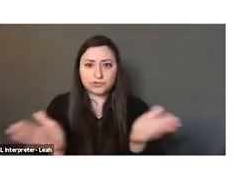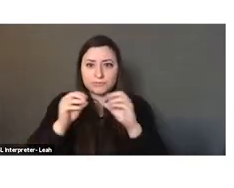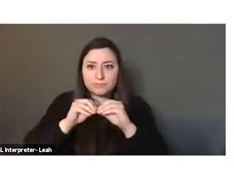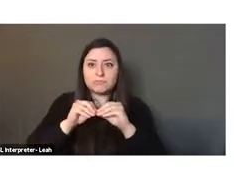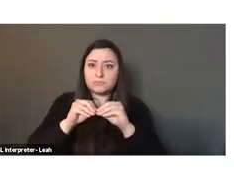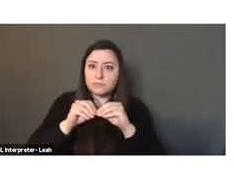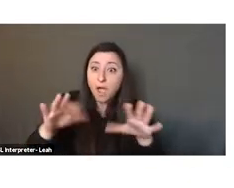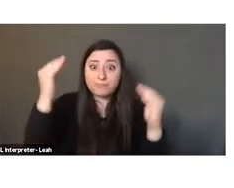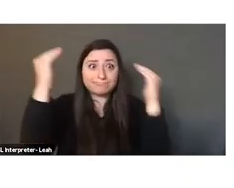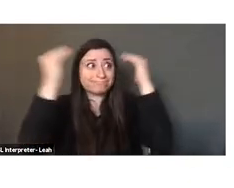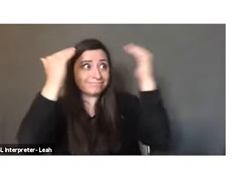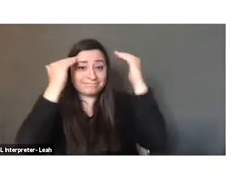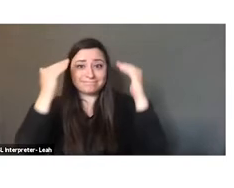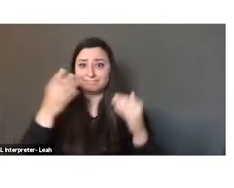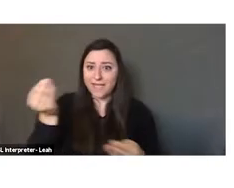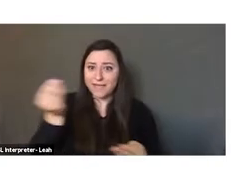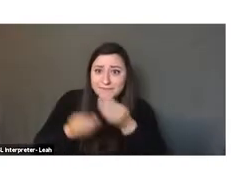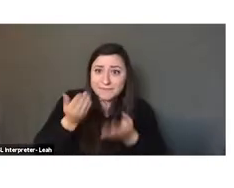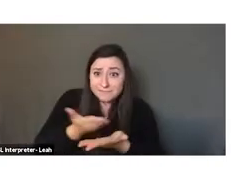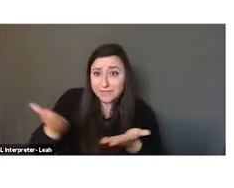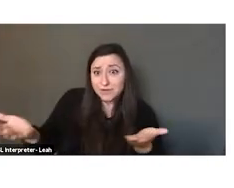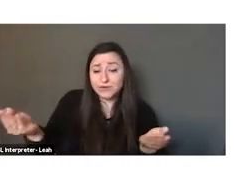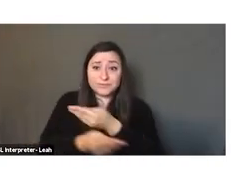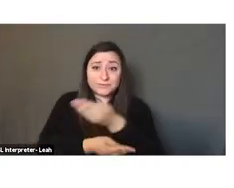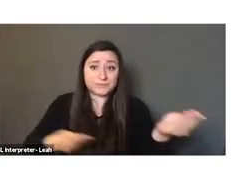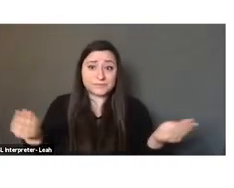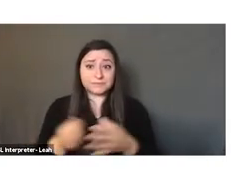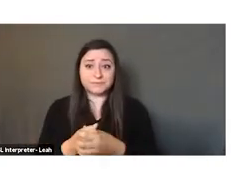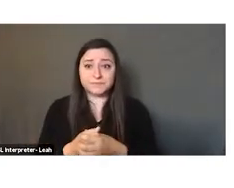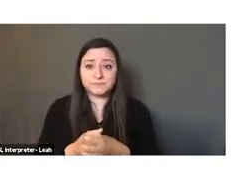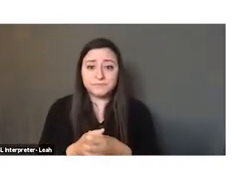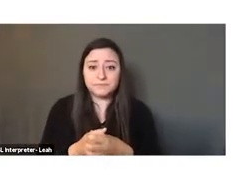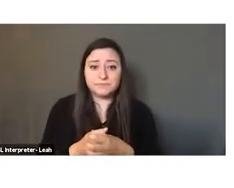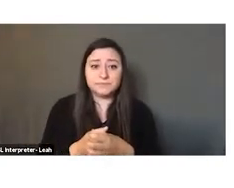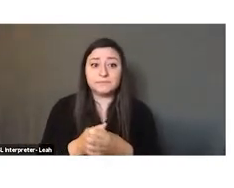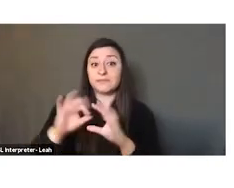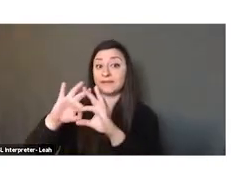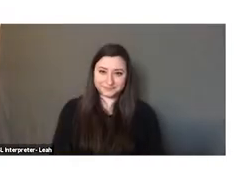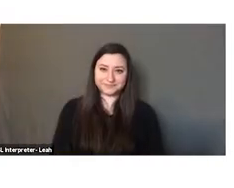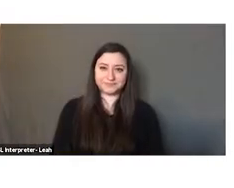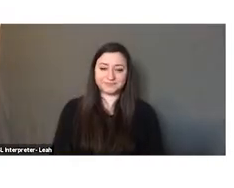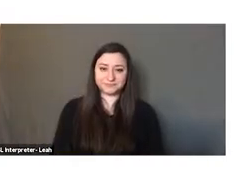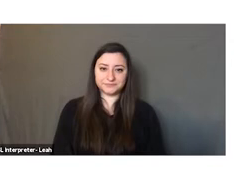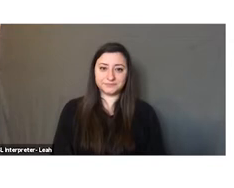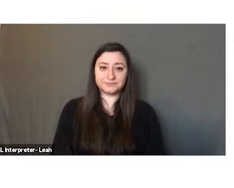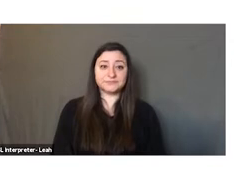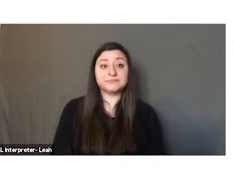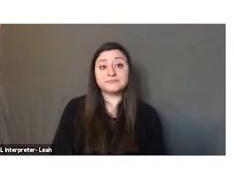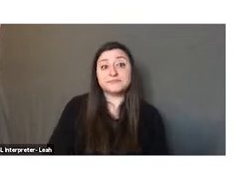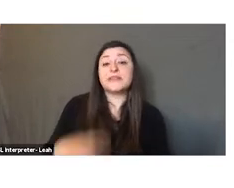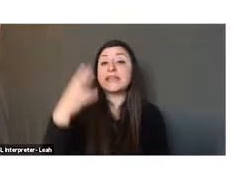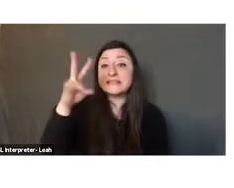of knowledge and goods. Further, the Arabs' own familiarity with farming. So 70 food